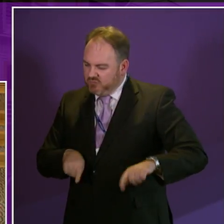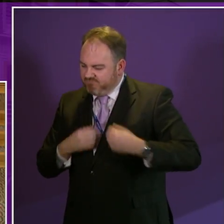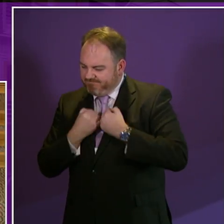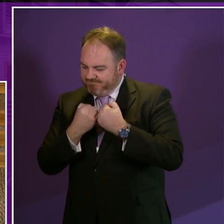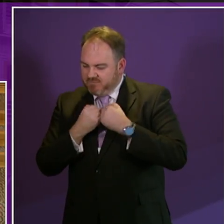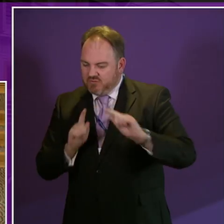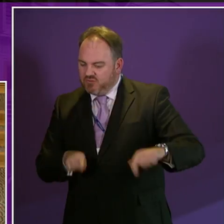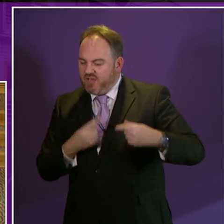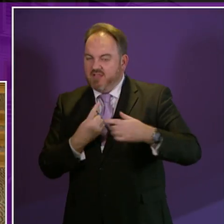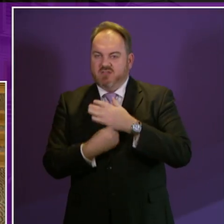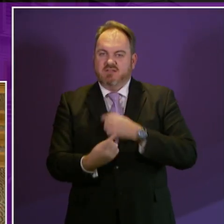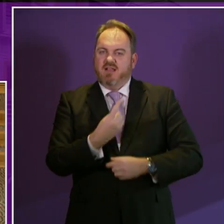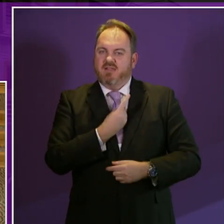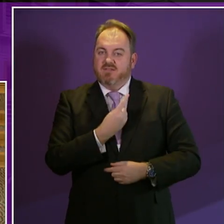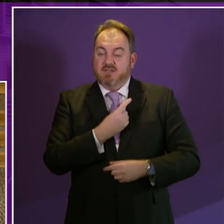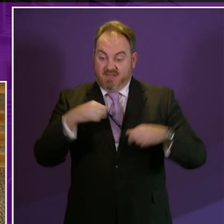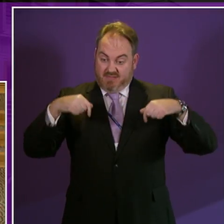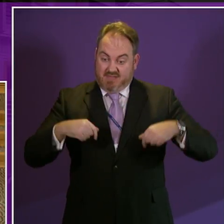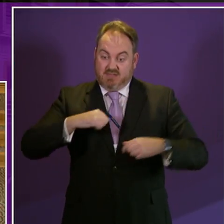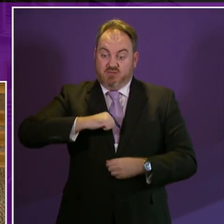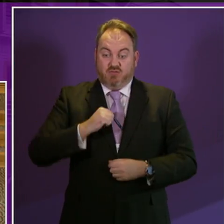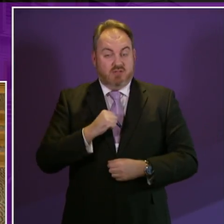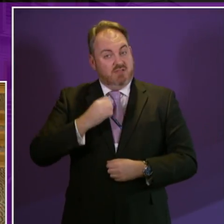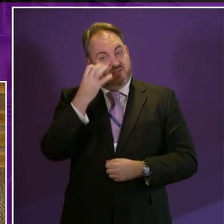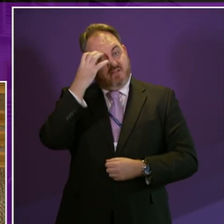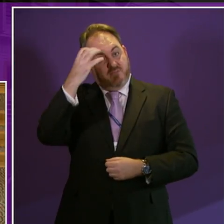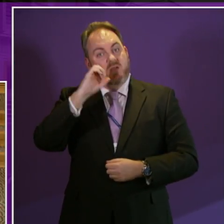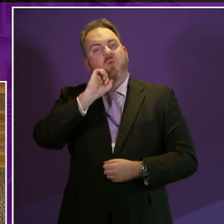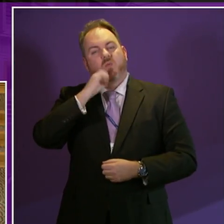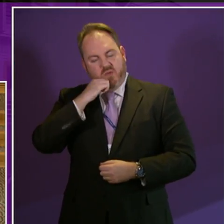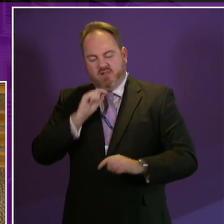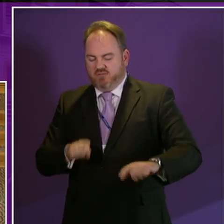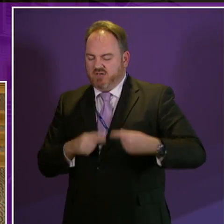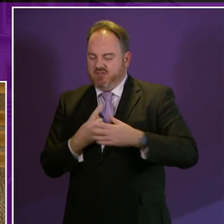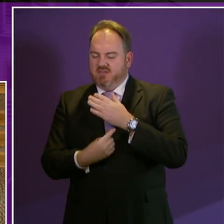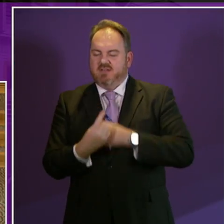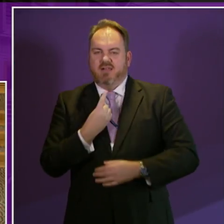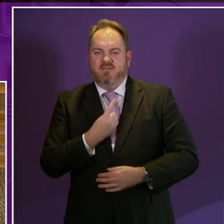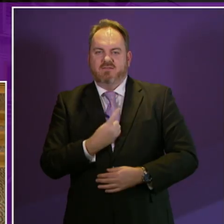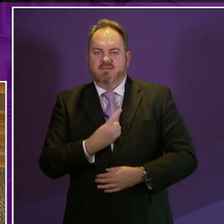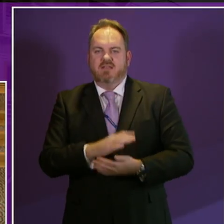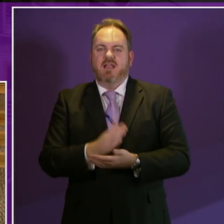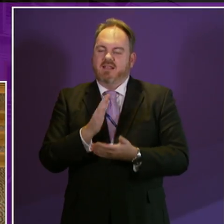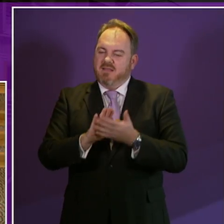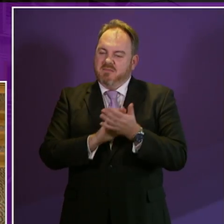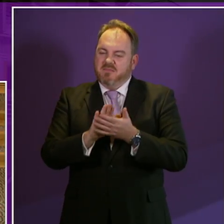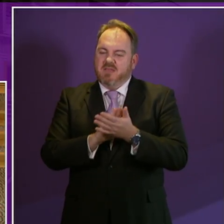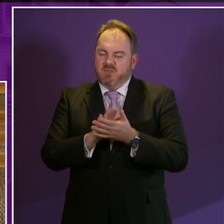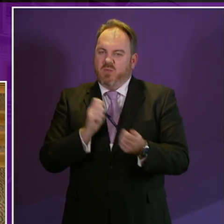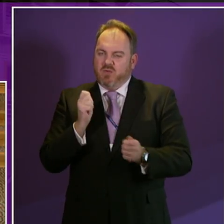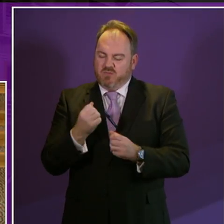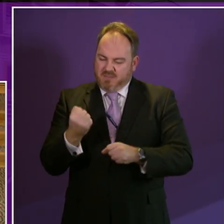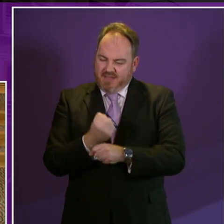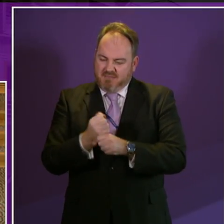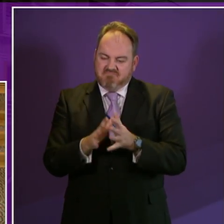This Scottish Government will take on that challenge and our delivery plan commits us to increasing the pace and the depth of change.